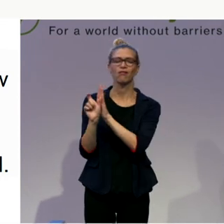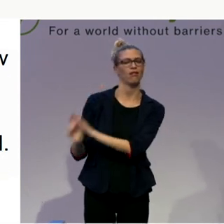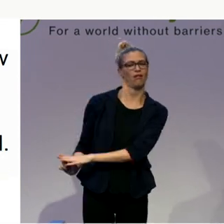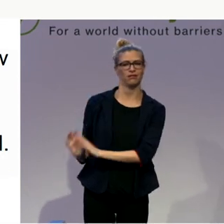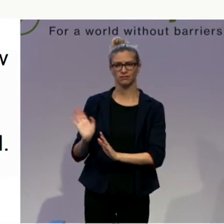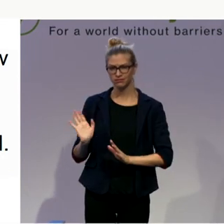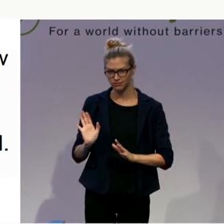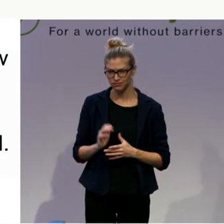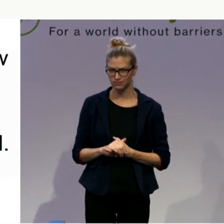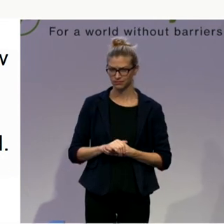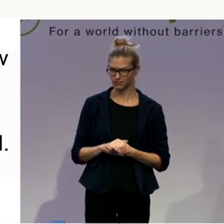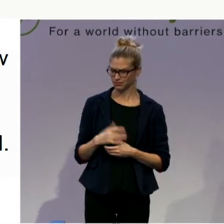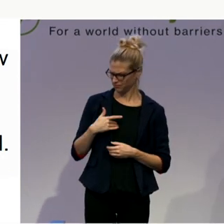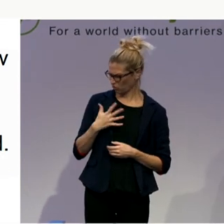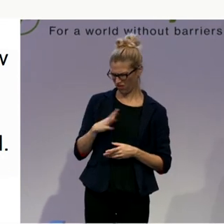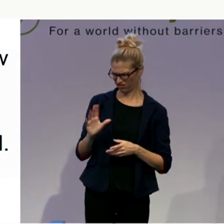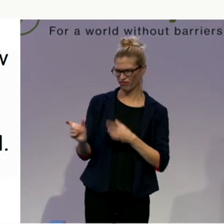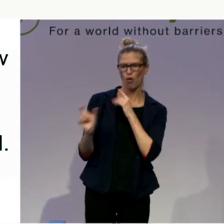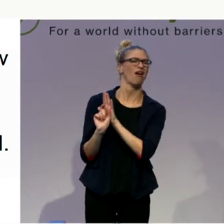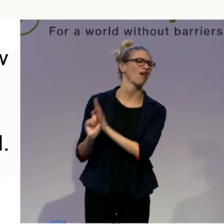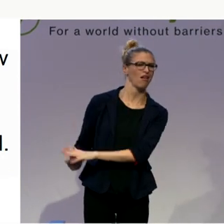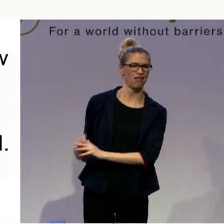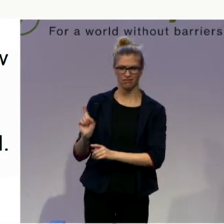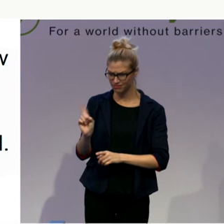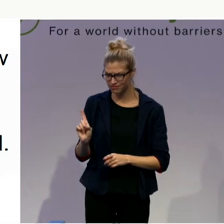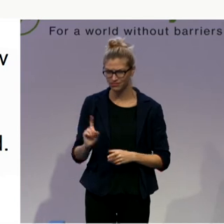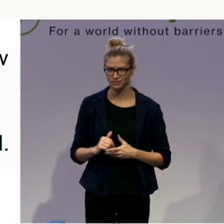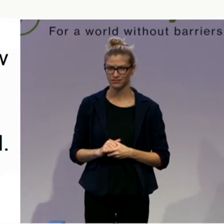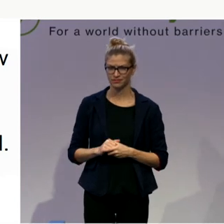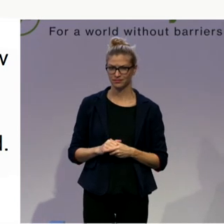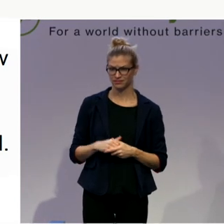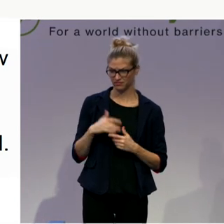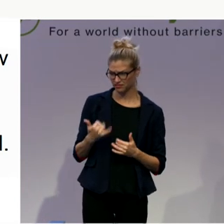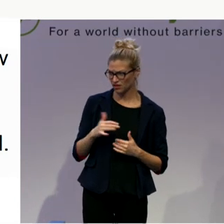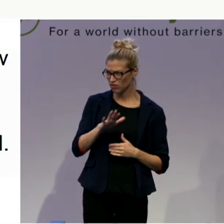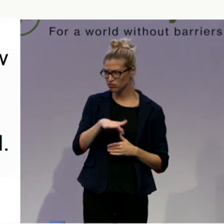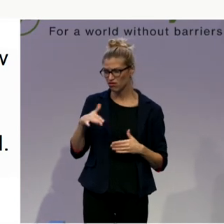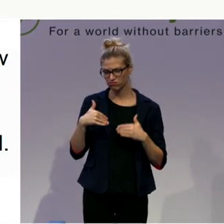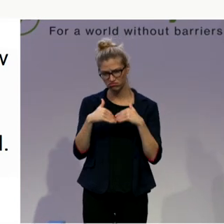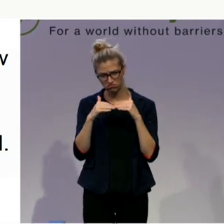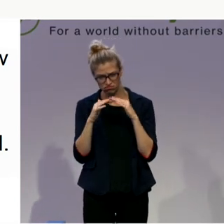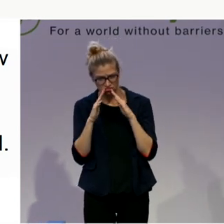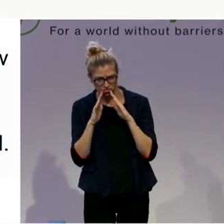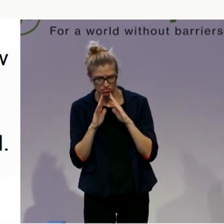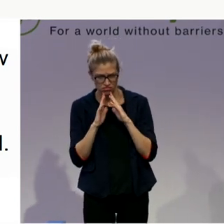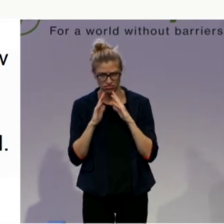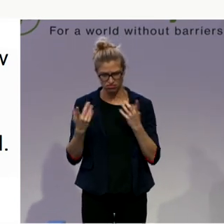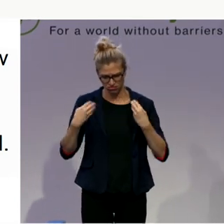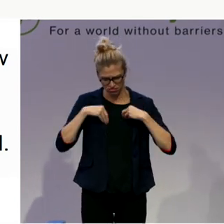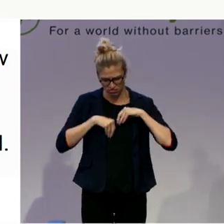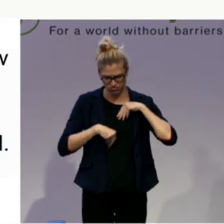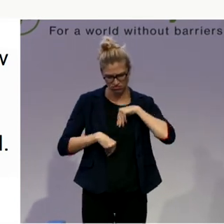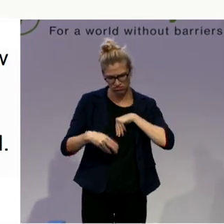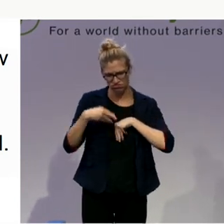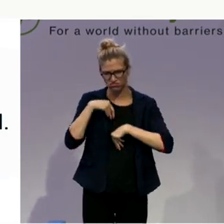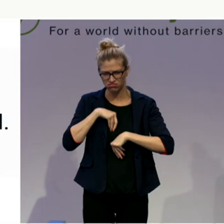And now you could see the children were standing with sad faces in front of them, which they created during